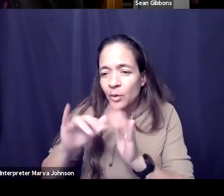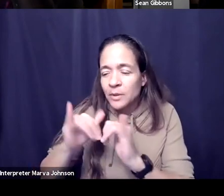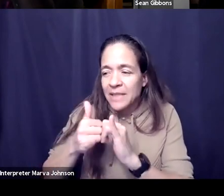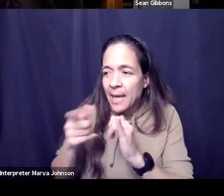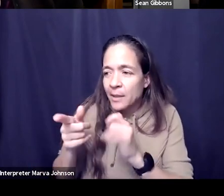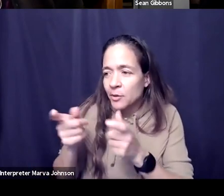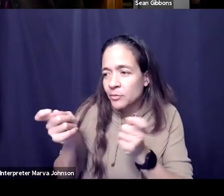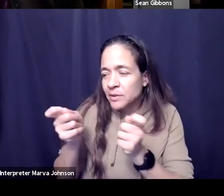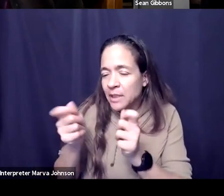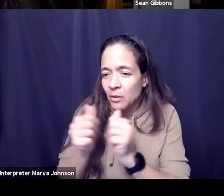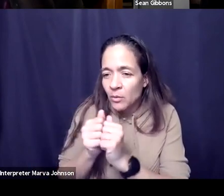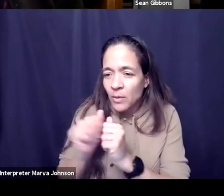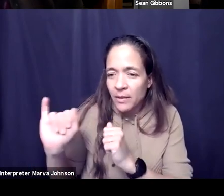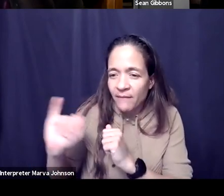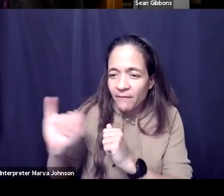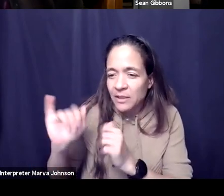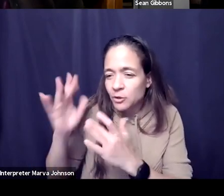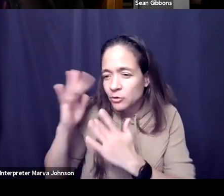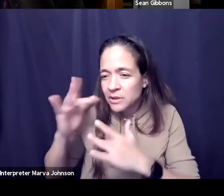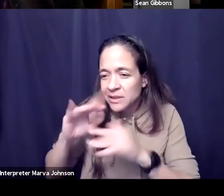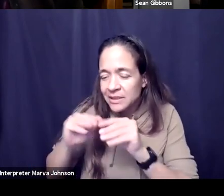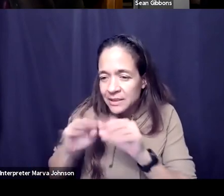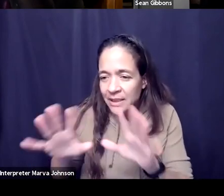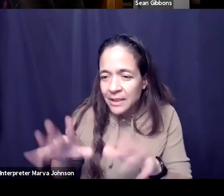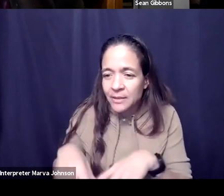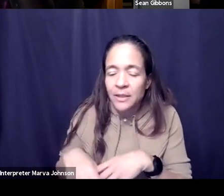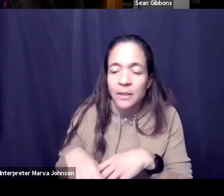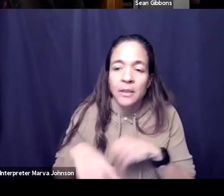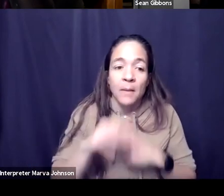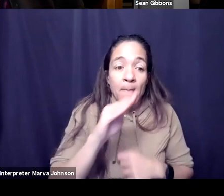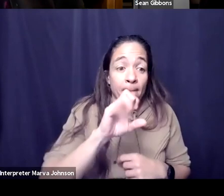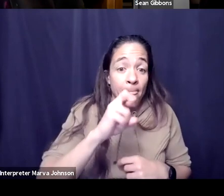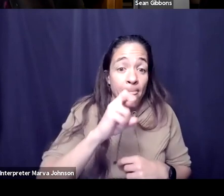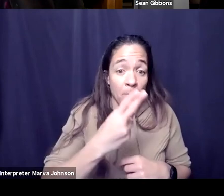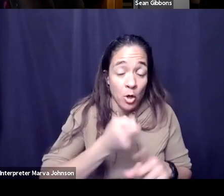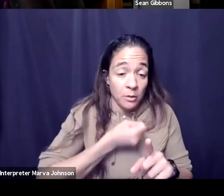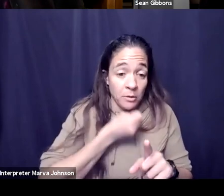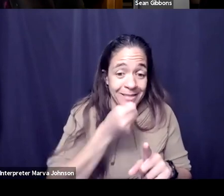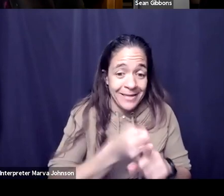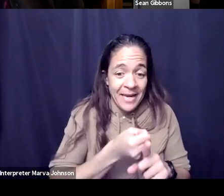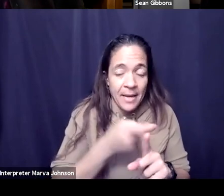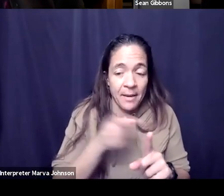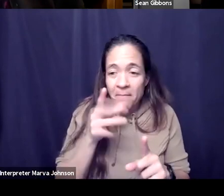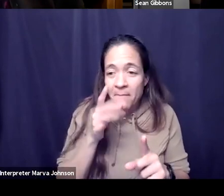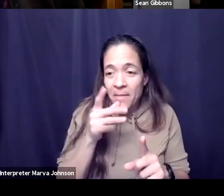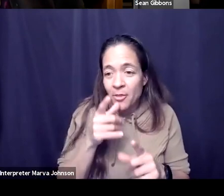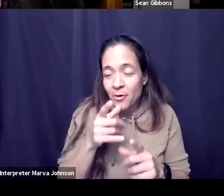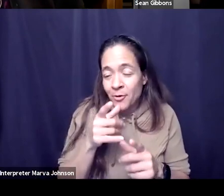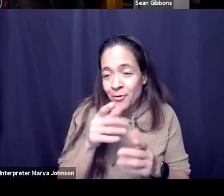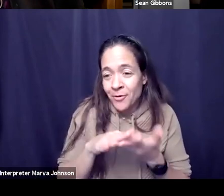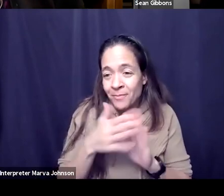come from preventing them so march hits she's working 12 hour days seven days a week